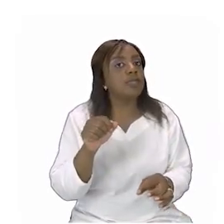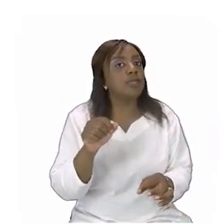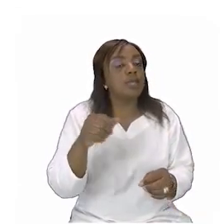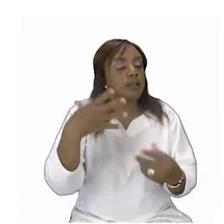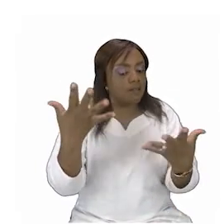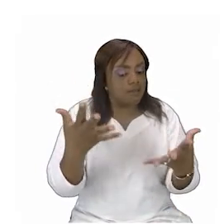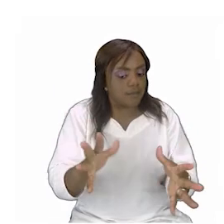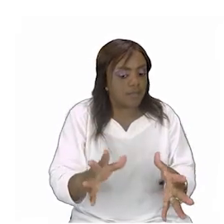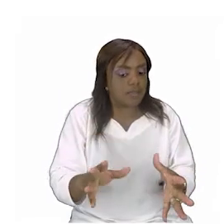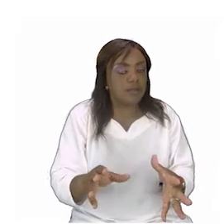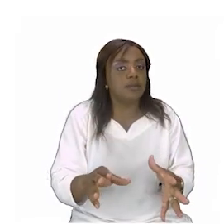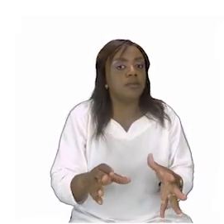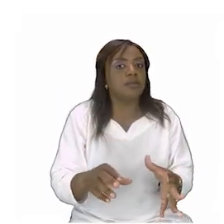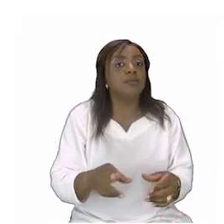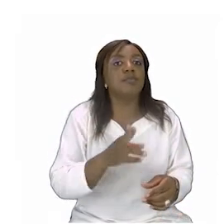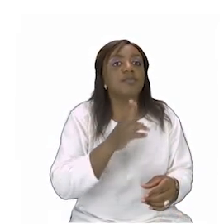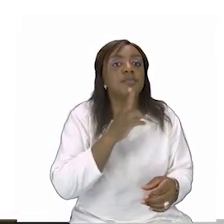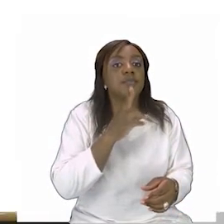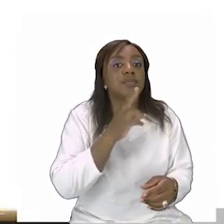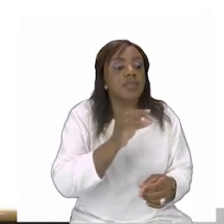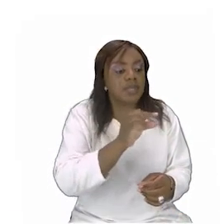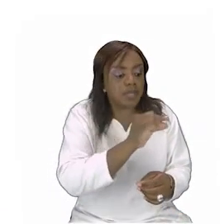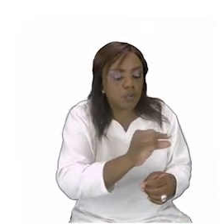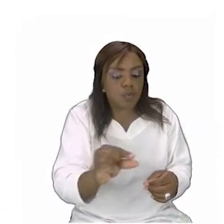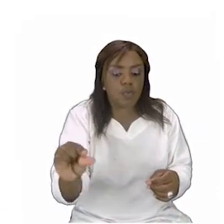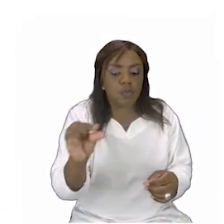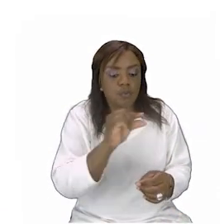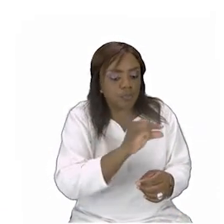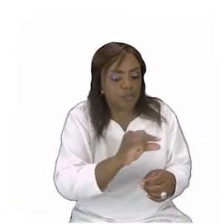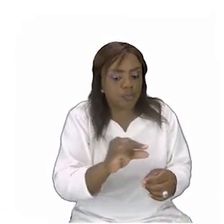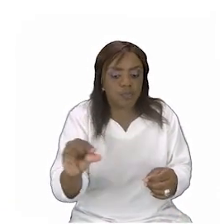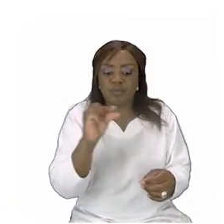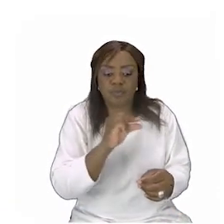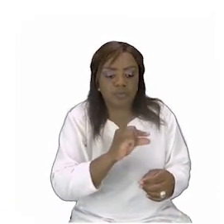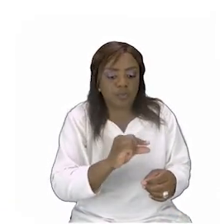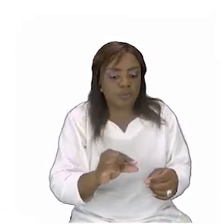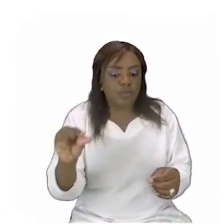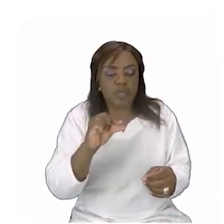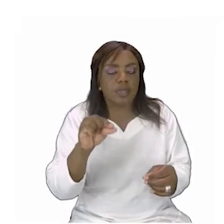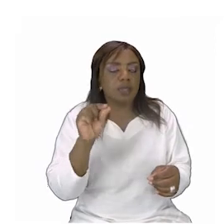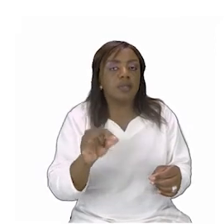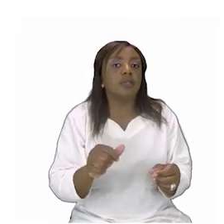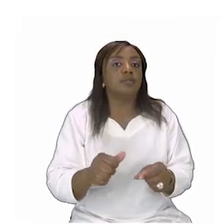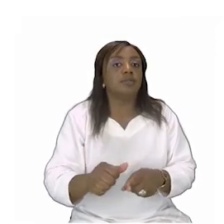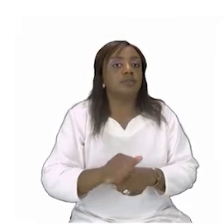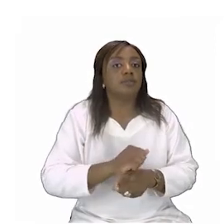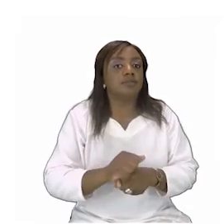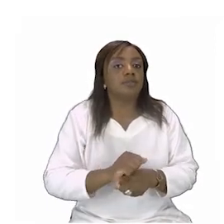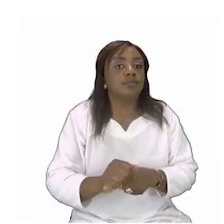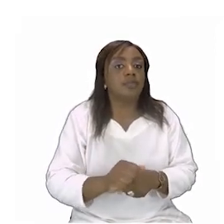the sentences below let us try together where there